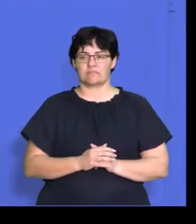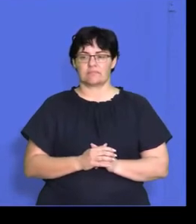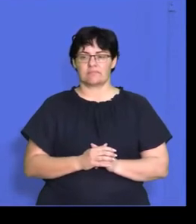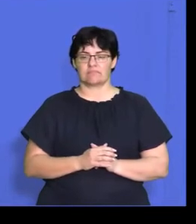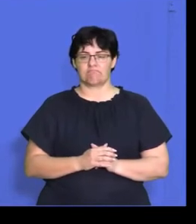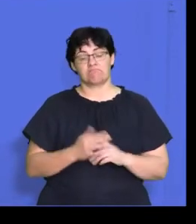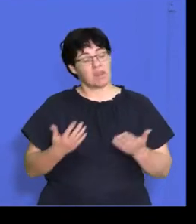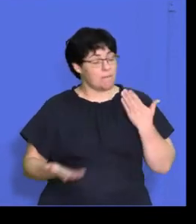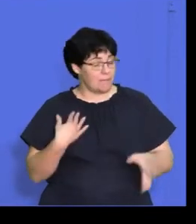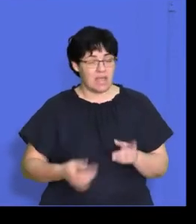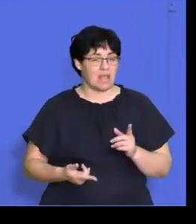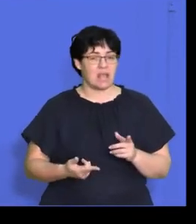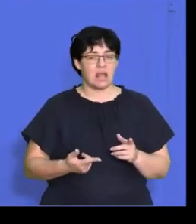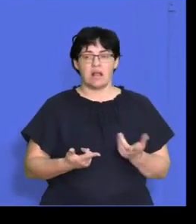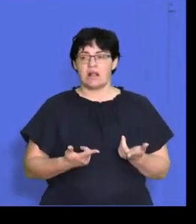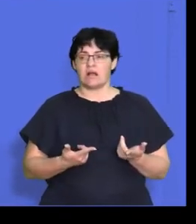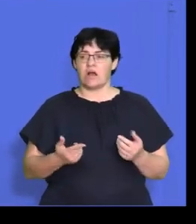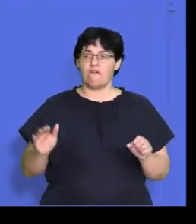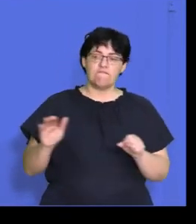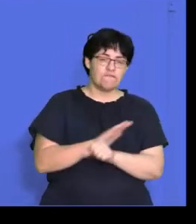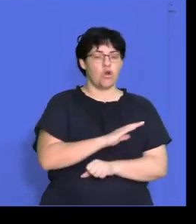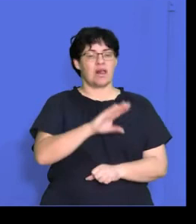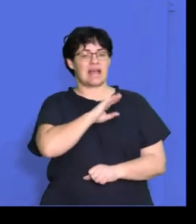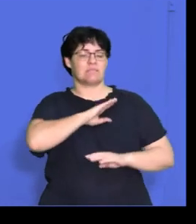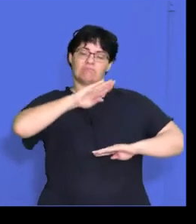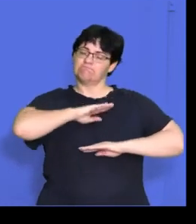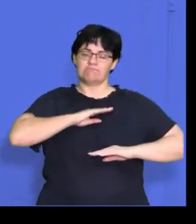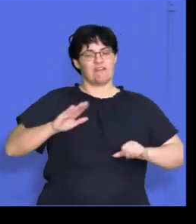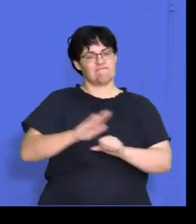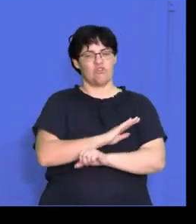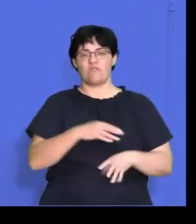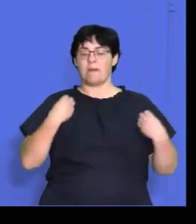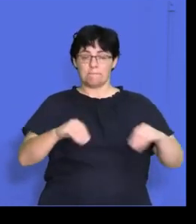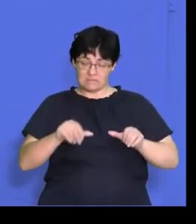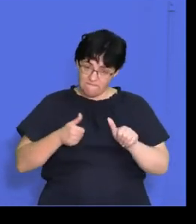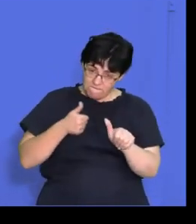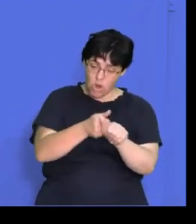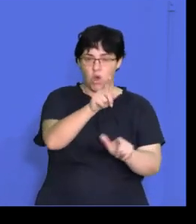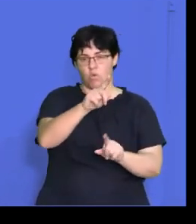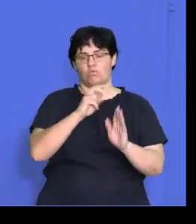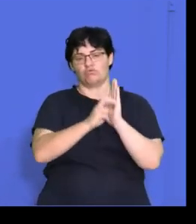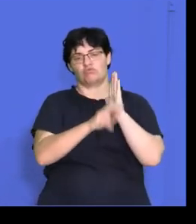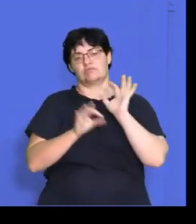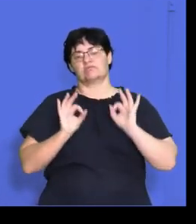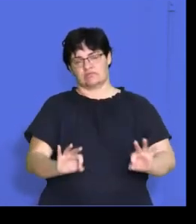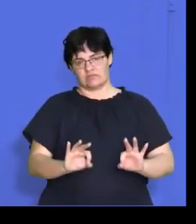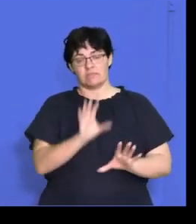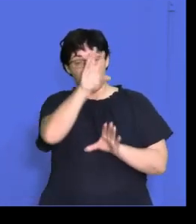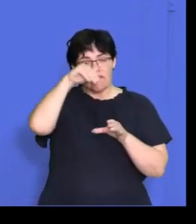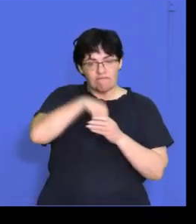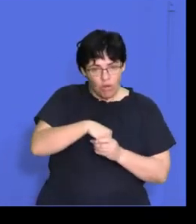we may achieve a state of total customer satisfaction if a business follows sound business practices that incorporates